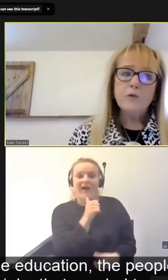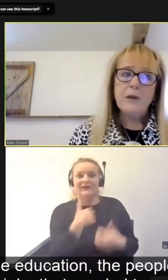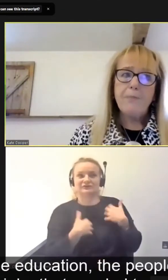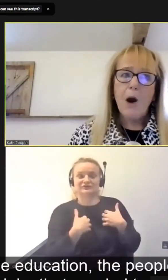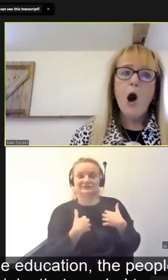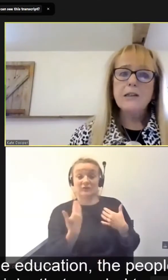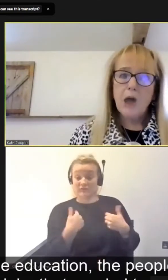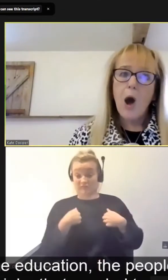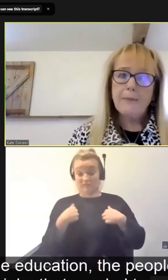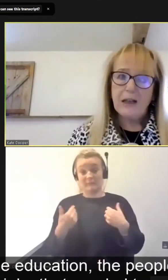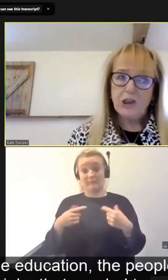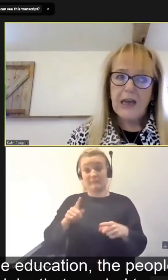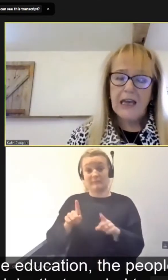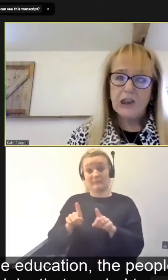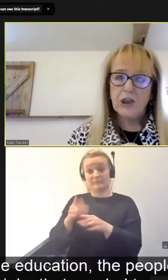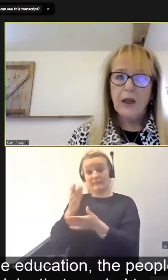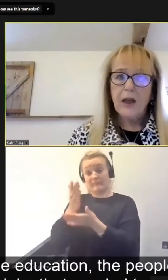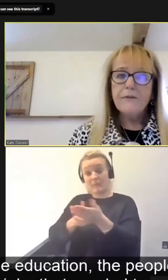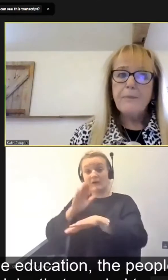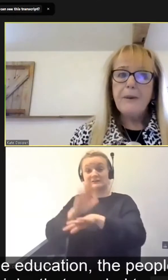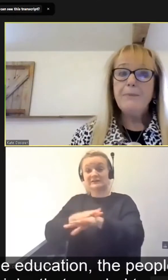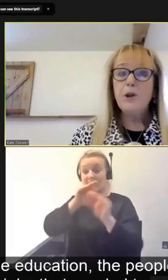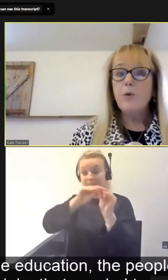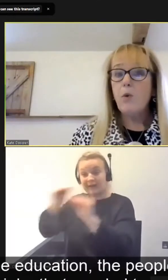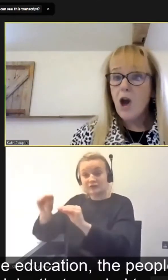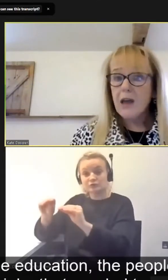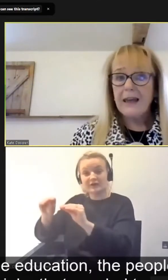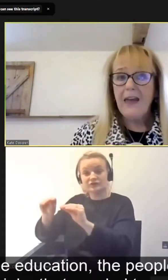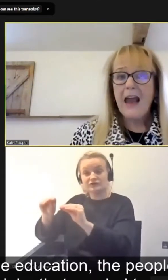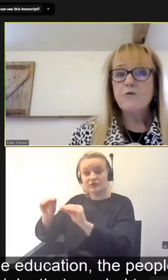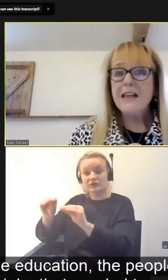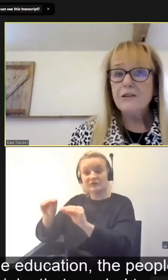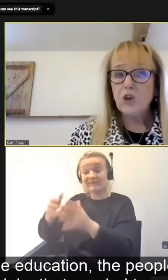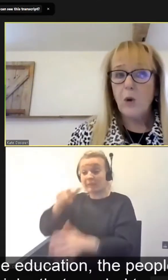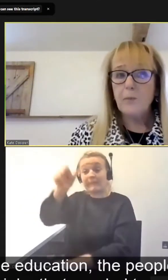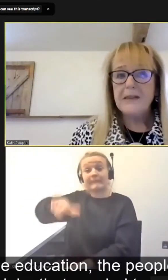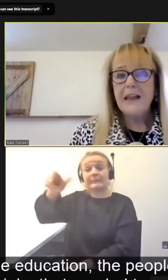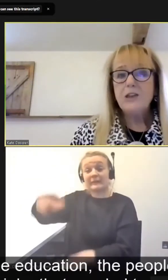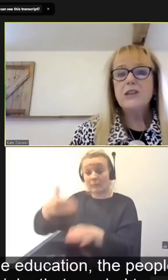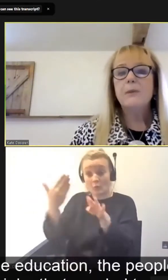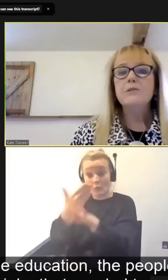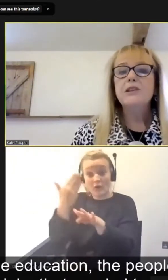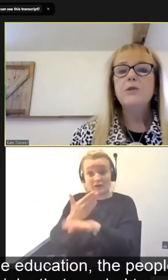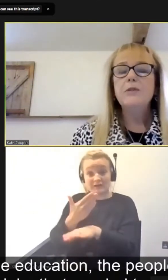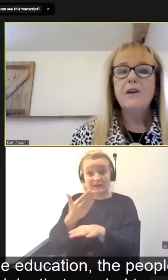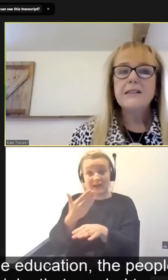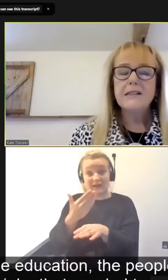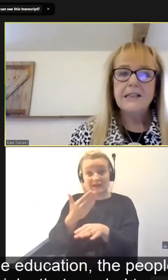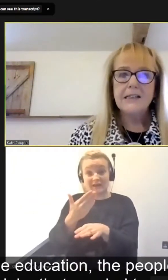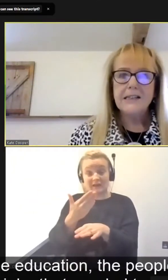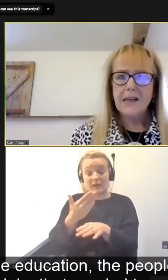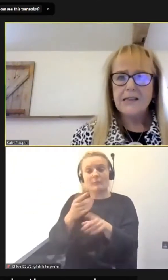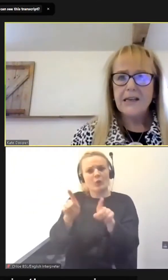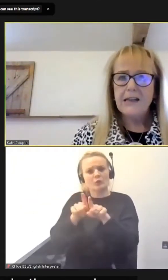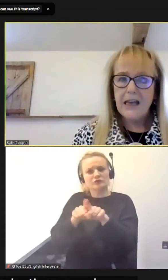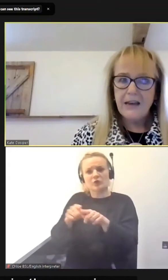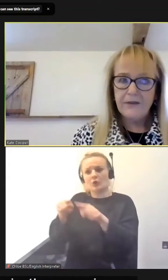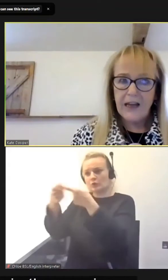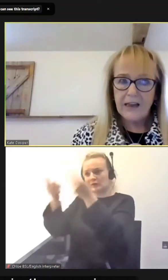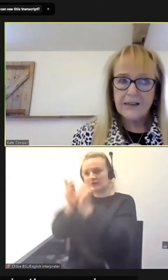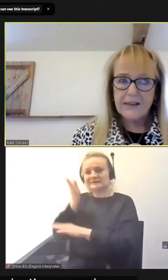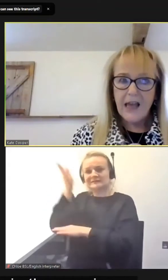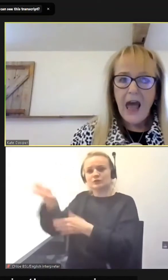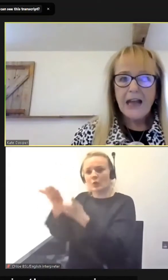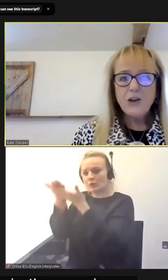involved with part time education for people who were working. They had real jobs and they used to come to the university to study in the